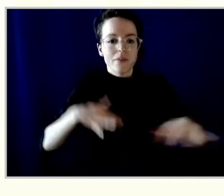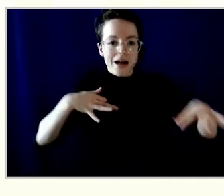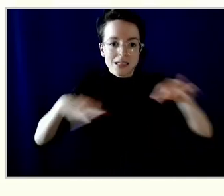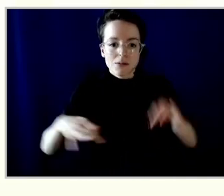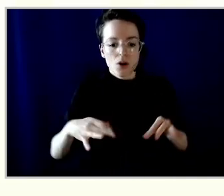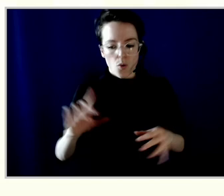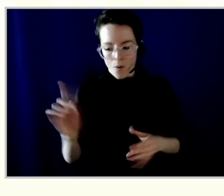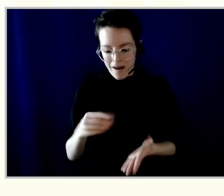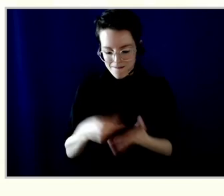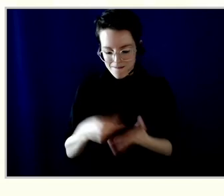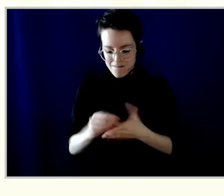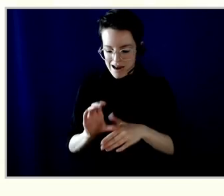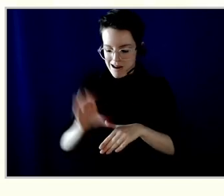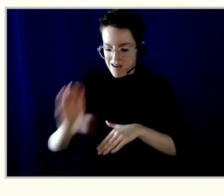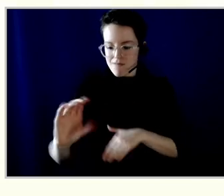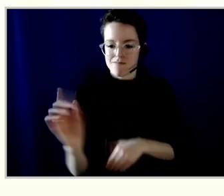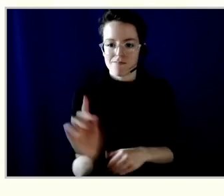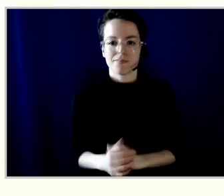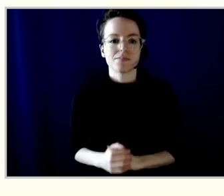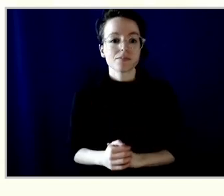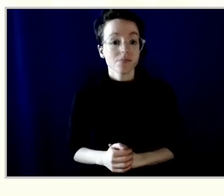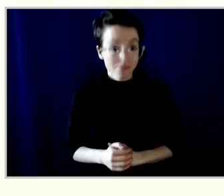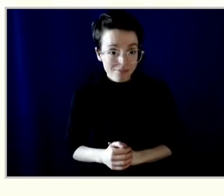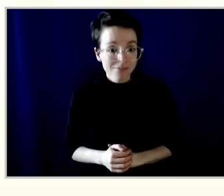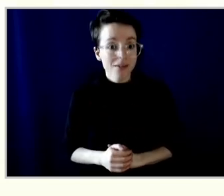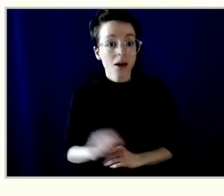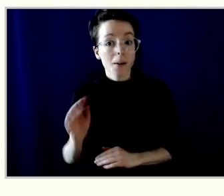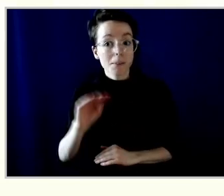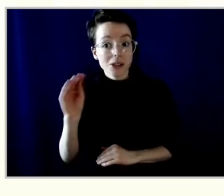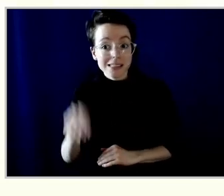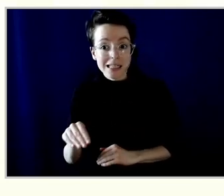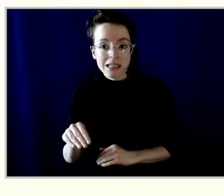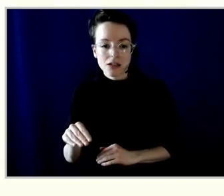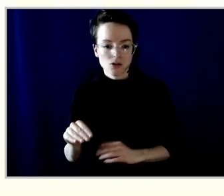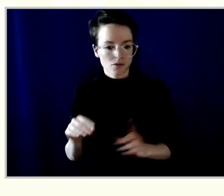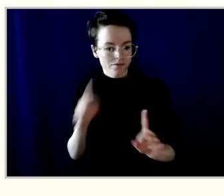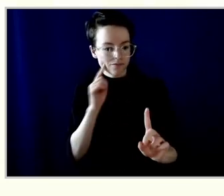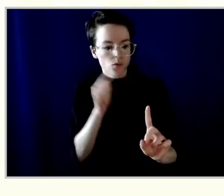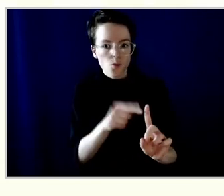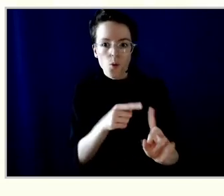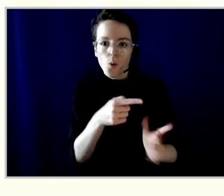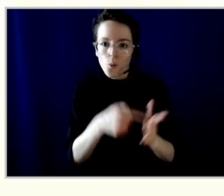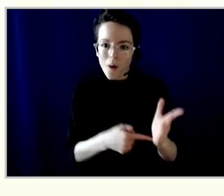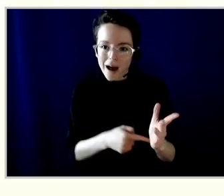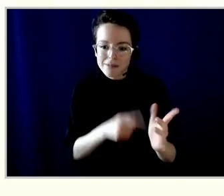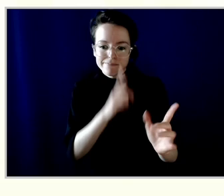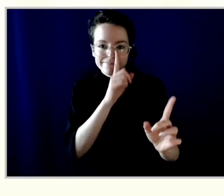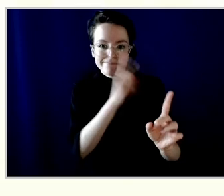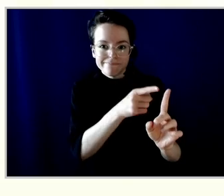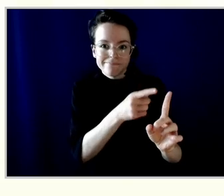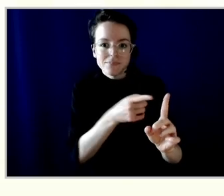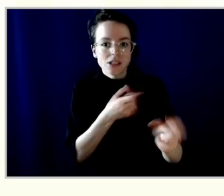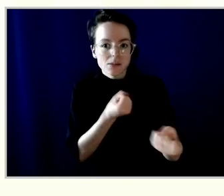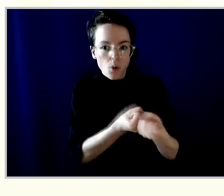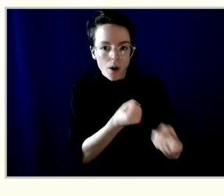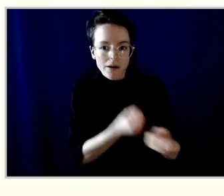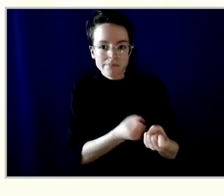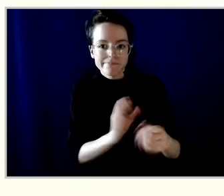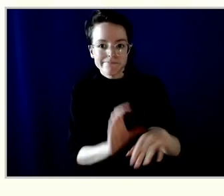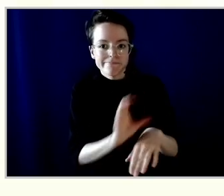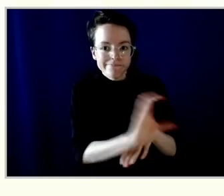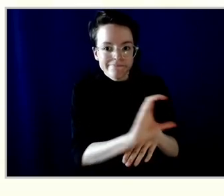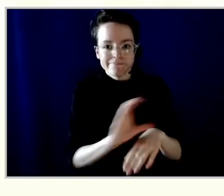provide percentages broadly in terms of the impact areas that we've been supporting and certainly tried to list some of those even in